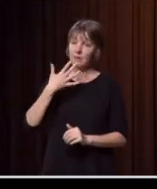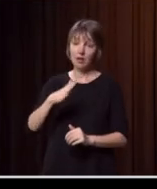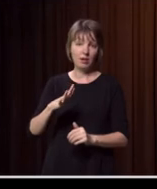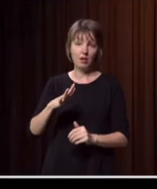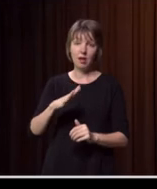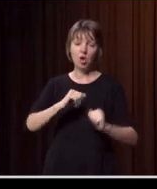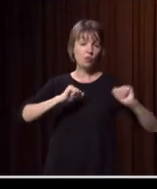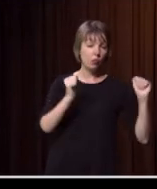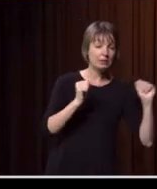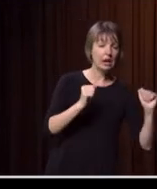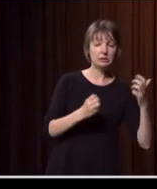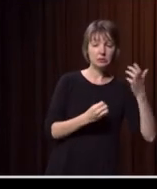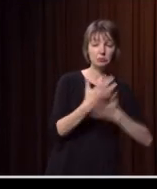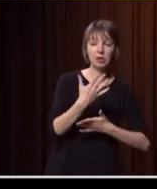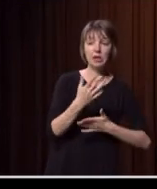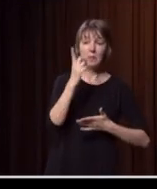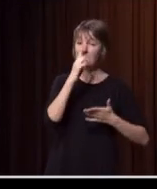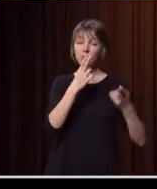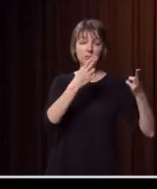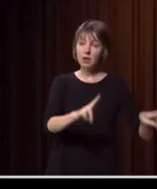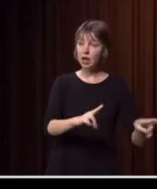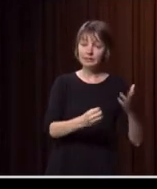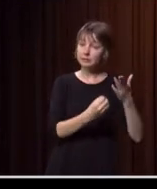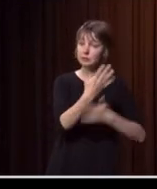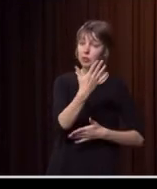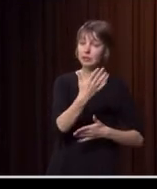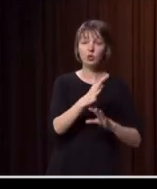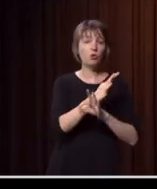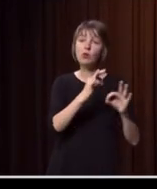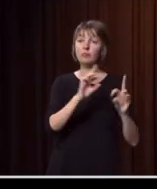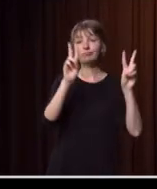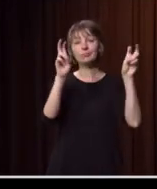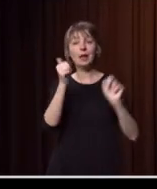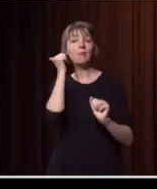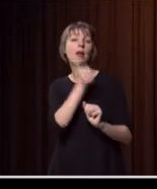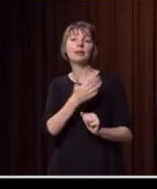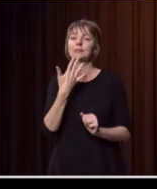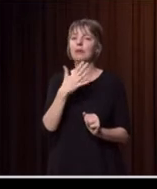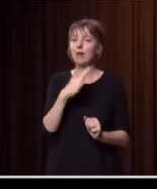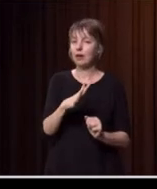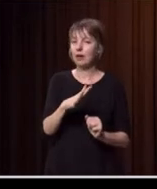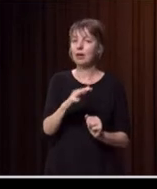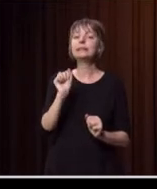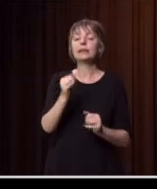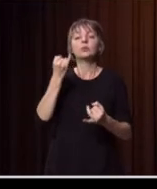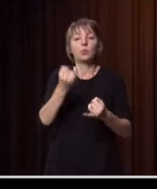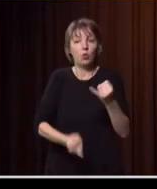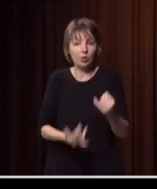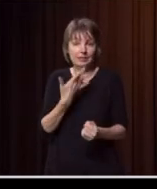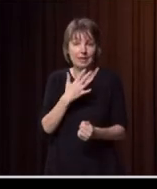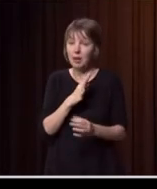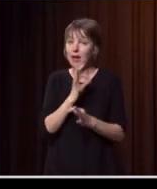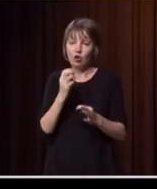winter, spring, we were losing lives in spring. So it certainly isn't black summer bushfires for New South Wales. Yes, they intensified, but not